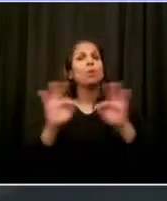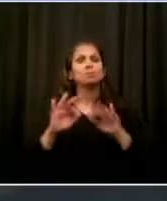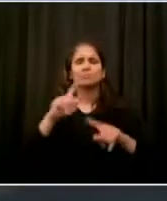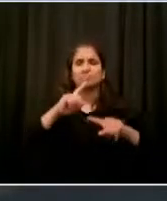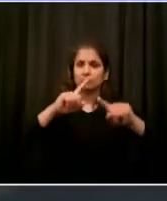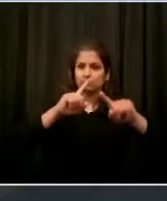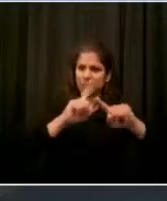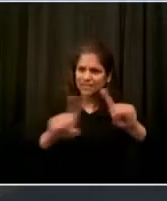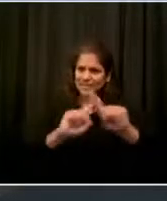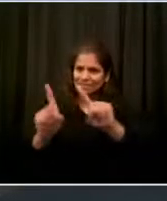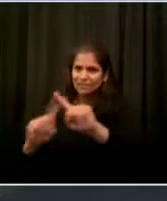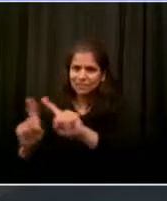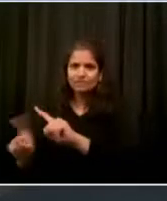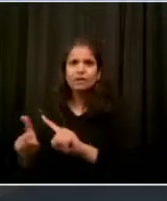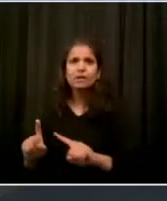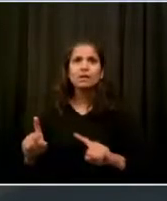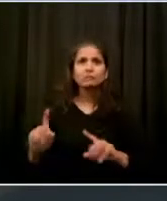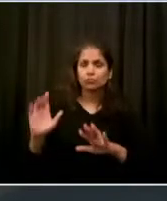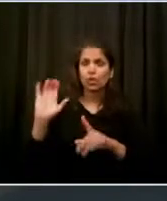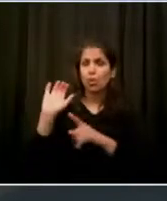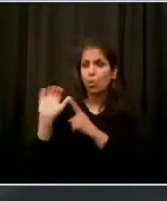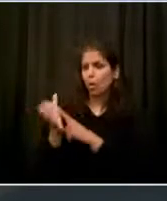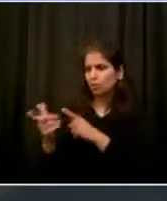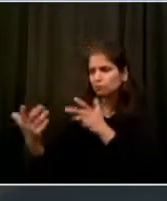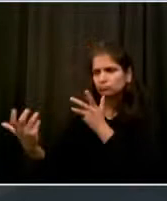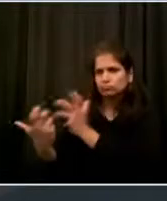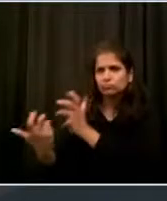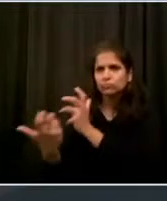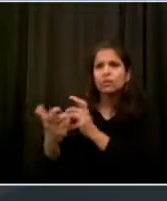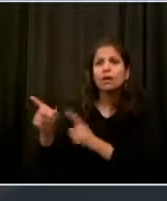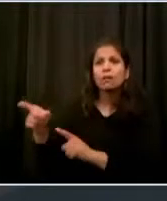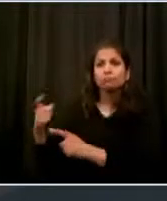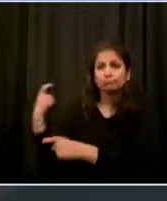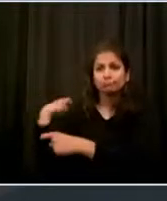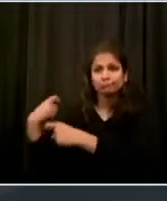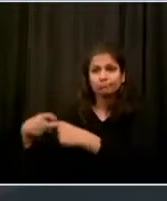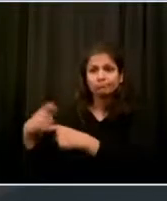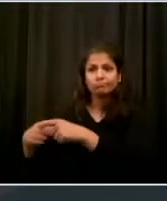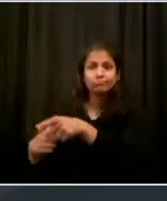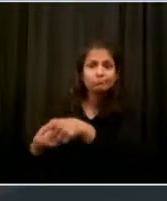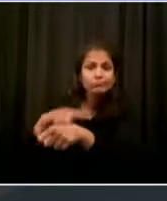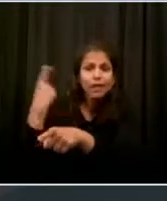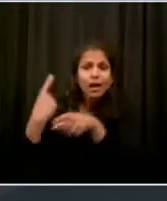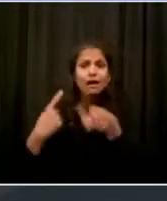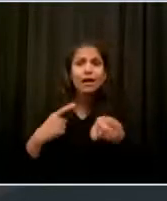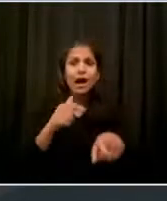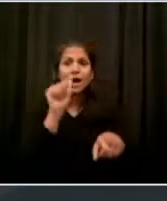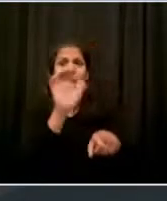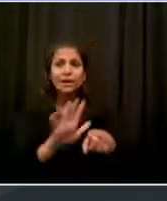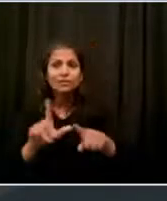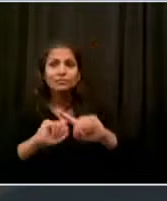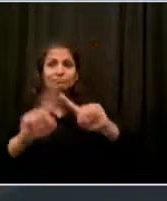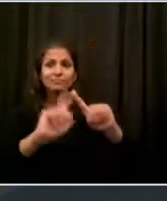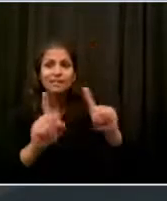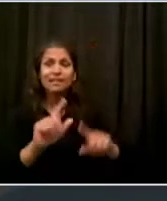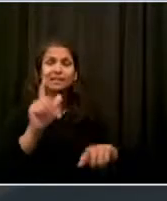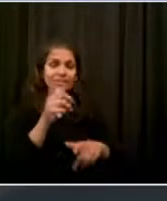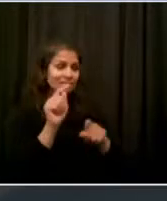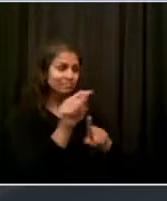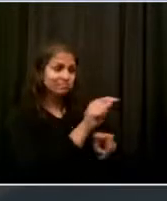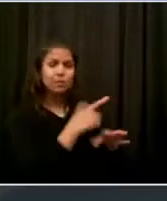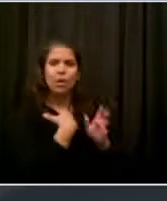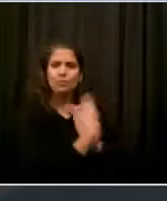access support for themselves and their loved ones. Cost should not be a barrier. There should be no stigma